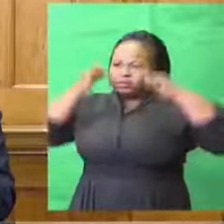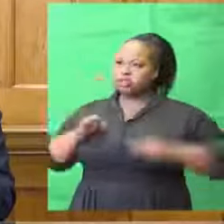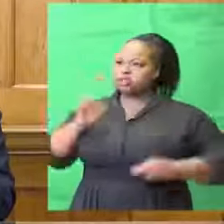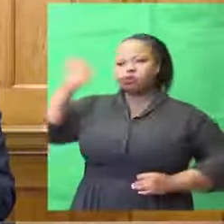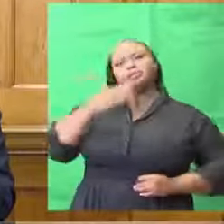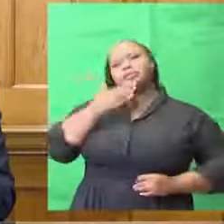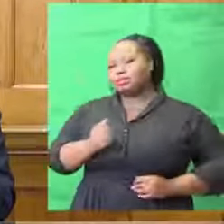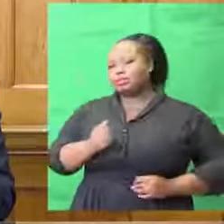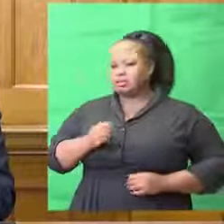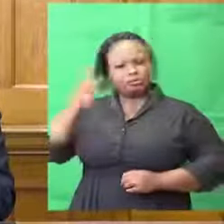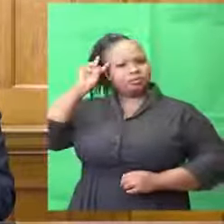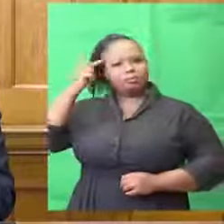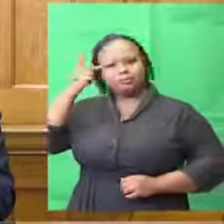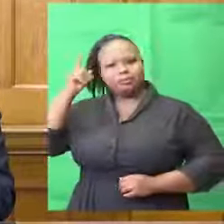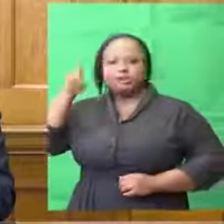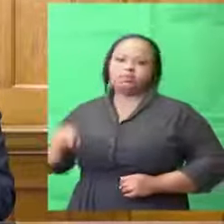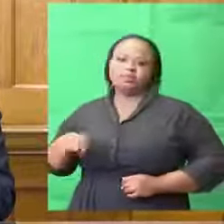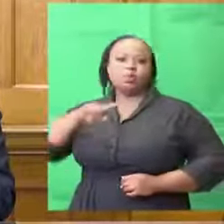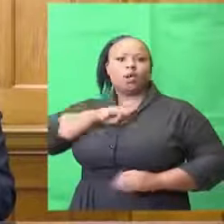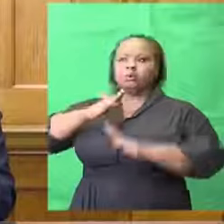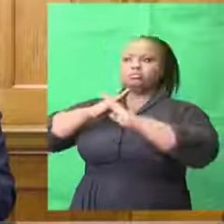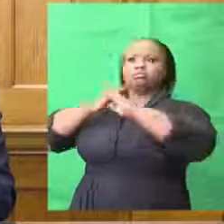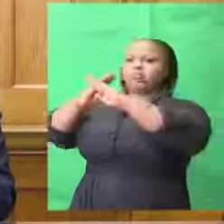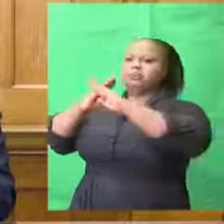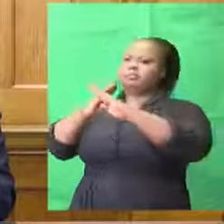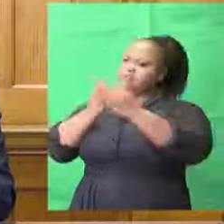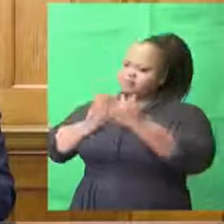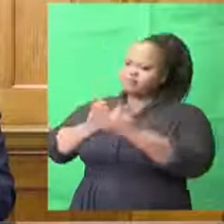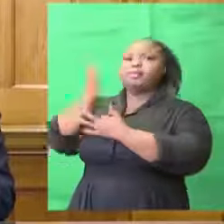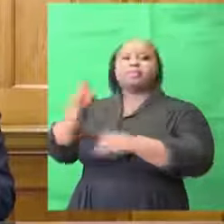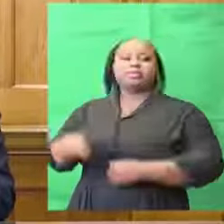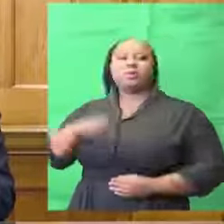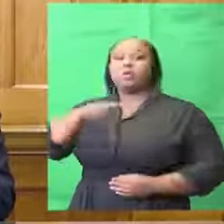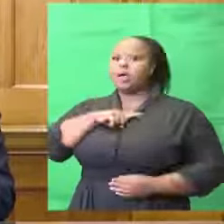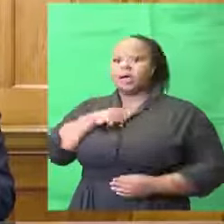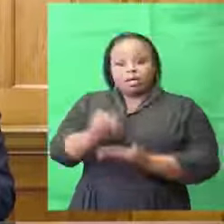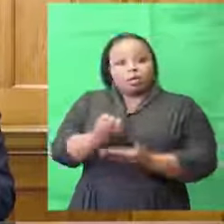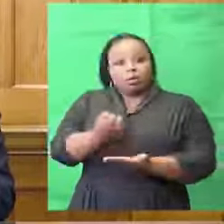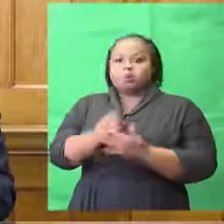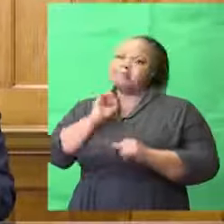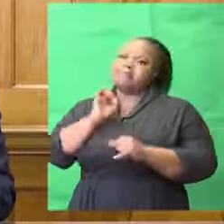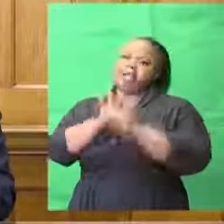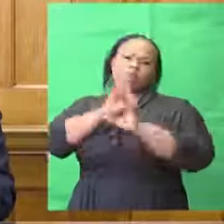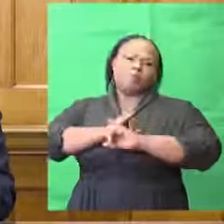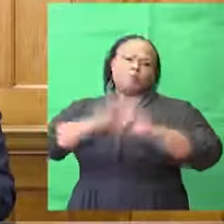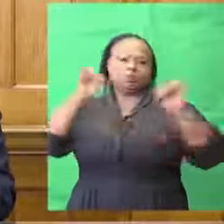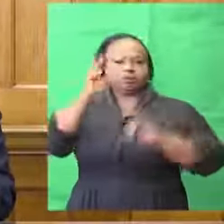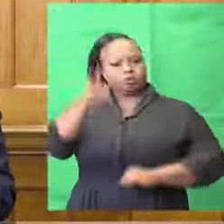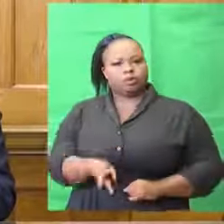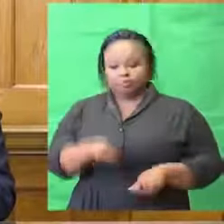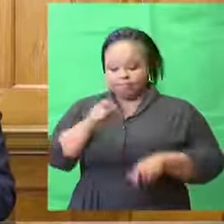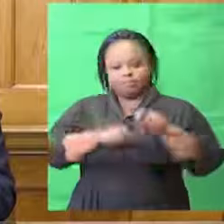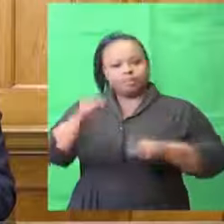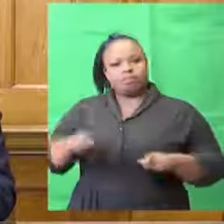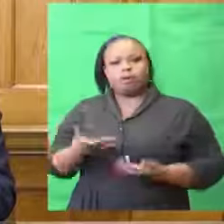and lift the bans they have imposed before any further damage is done on our economies and to the